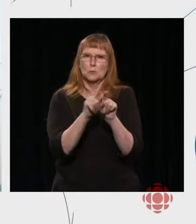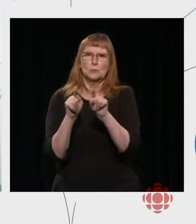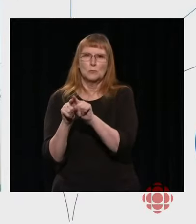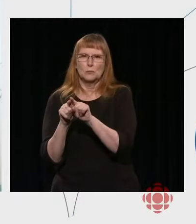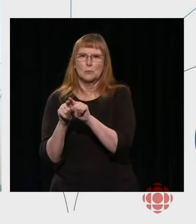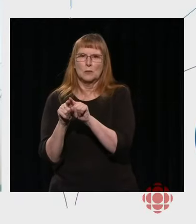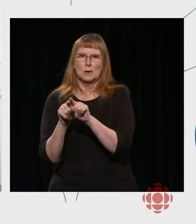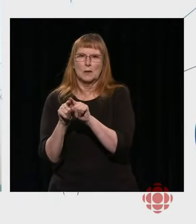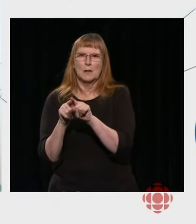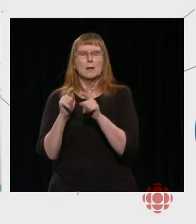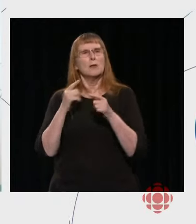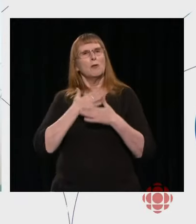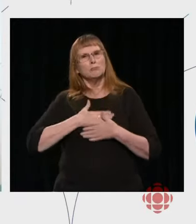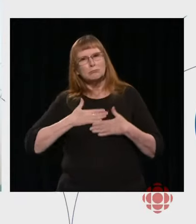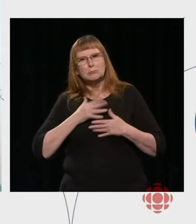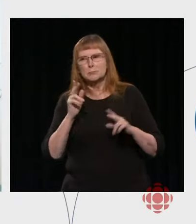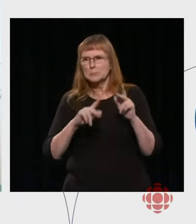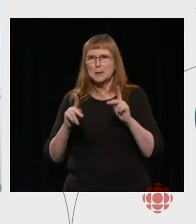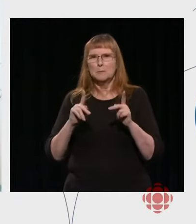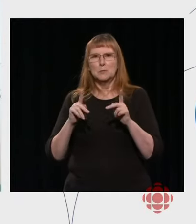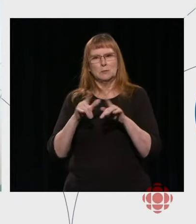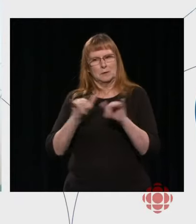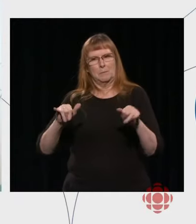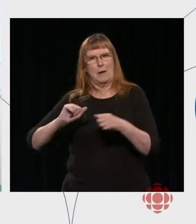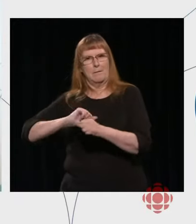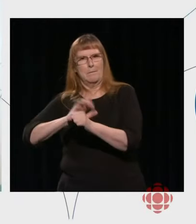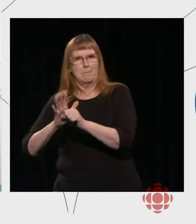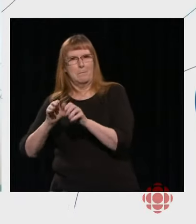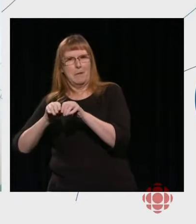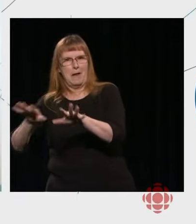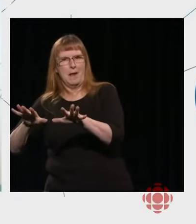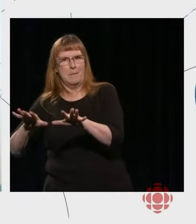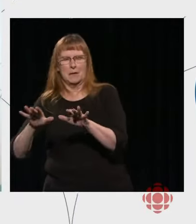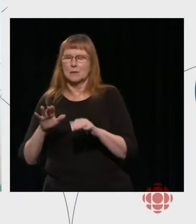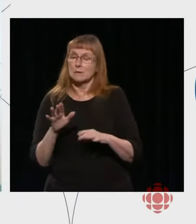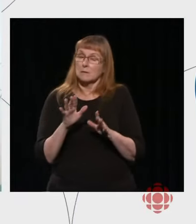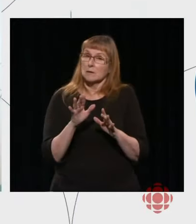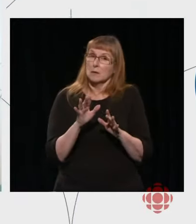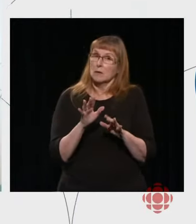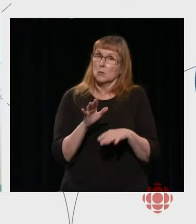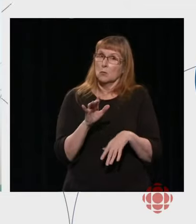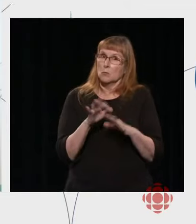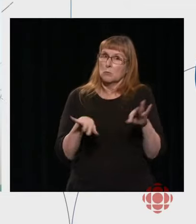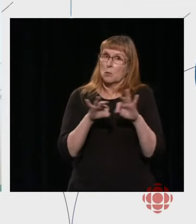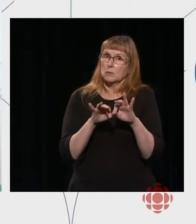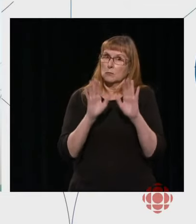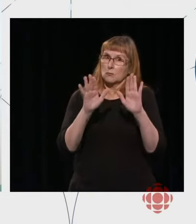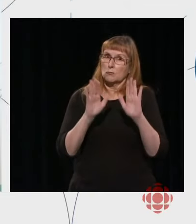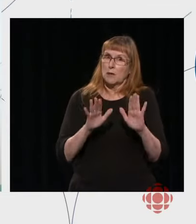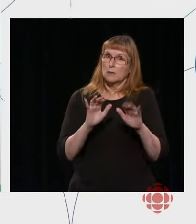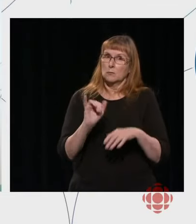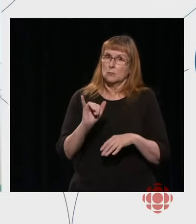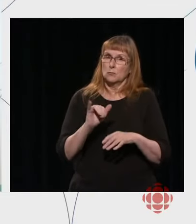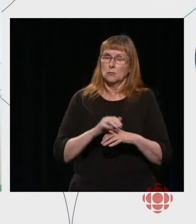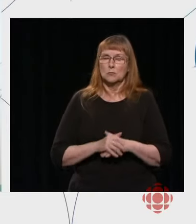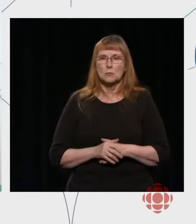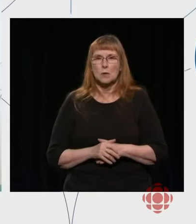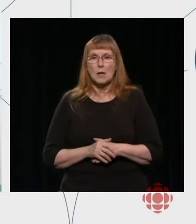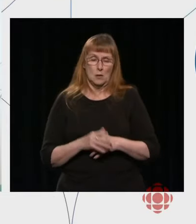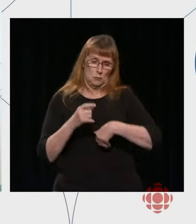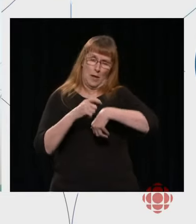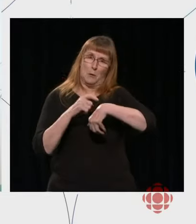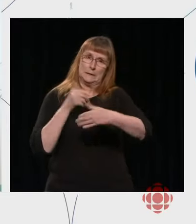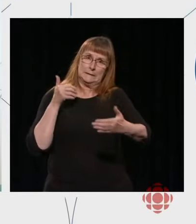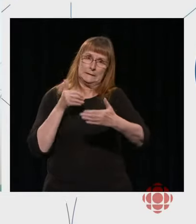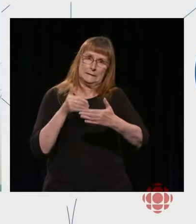that when we entertain people during a pandemic, it's great. We're almost at the end of our annual public meeting. Thank you to all of us for